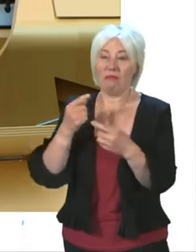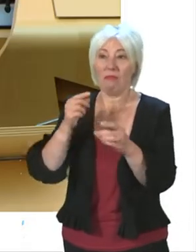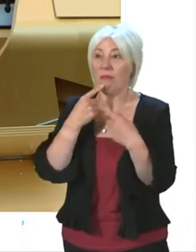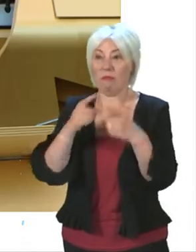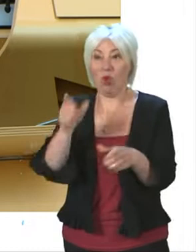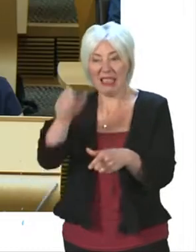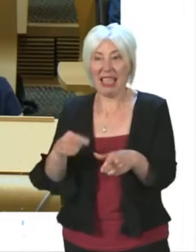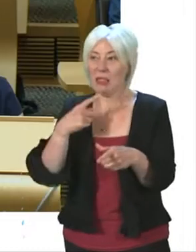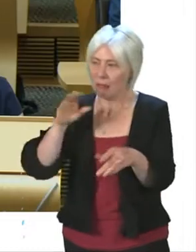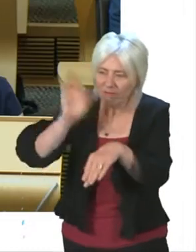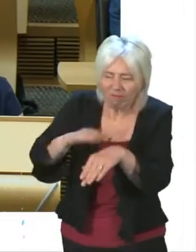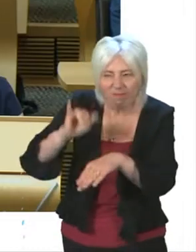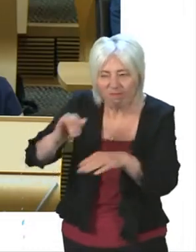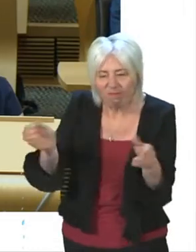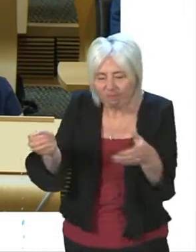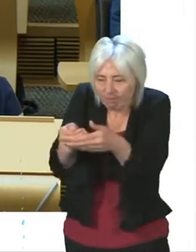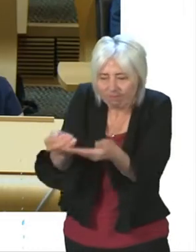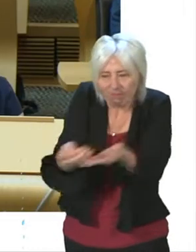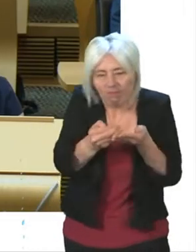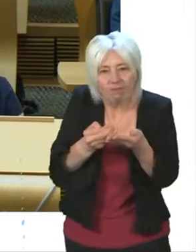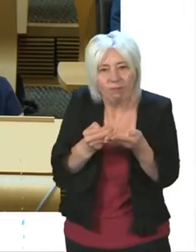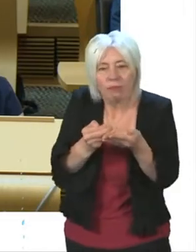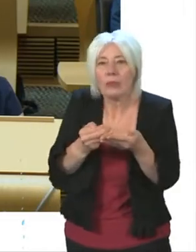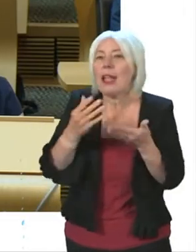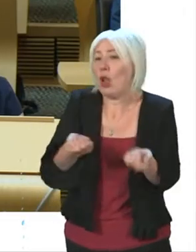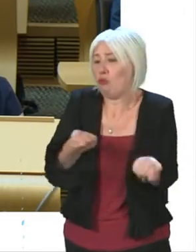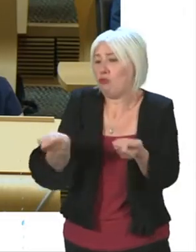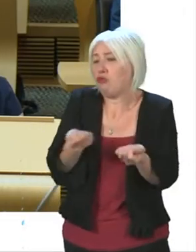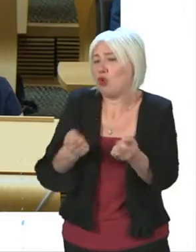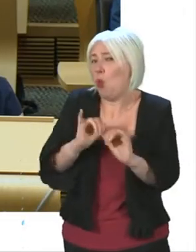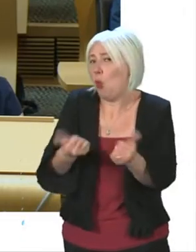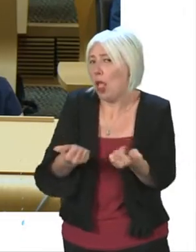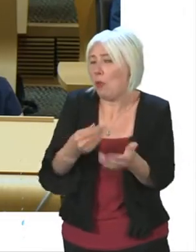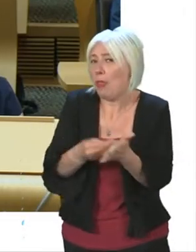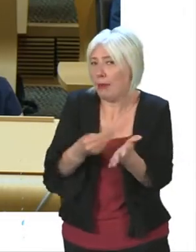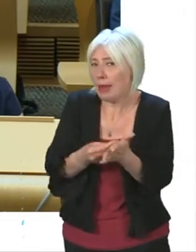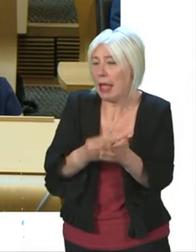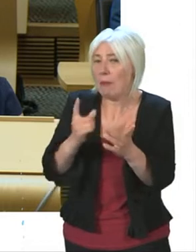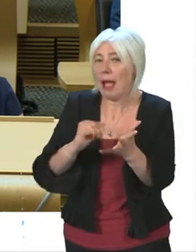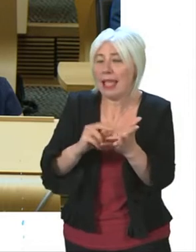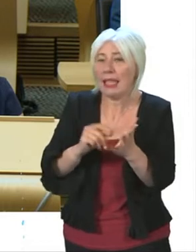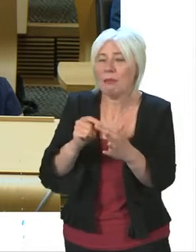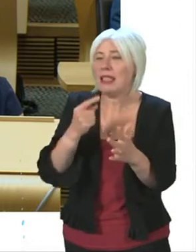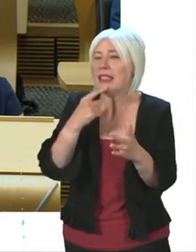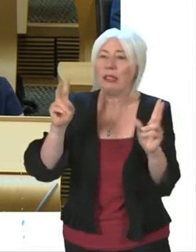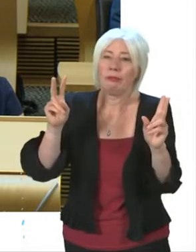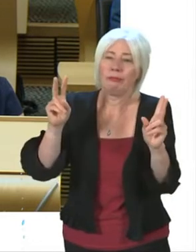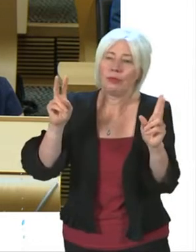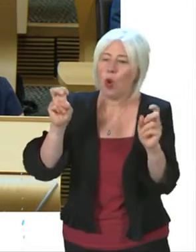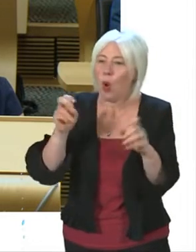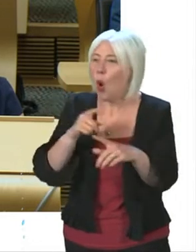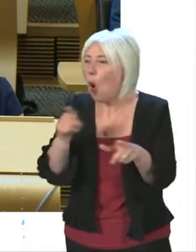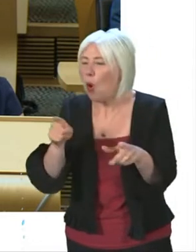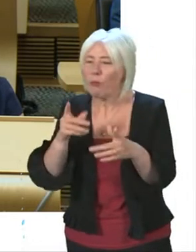now in the face of uncomfortable truths about their financial mismanagement, SNP figures are openly talking of, I quote, clipping the wings